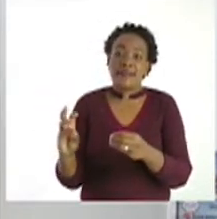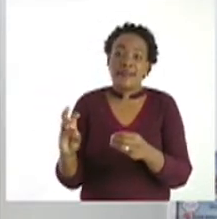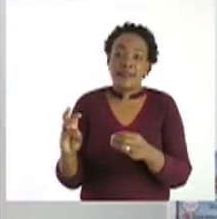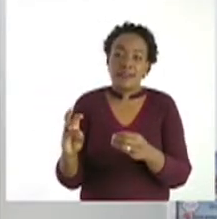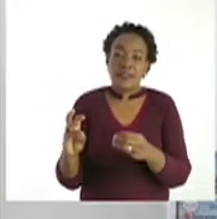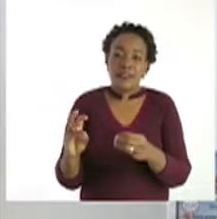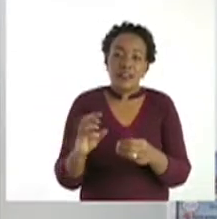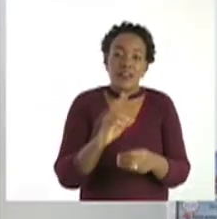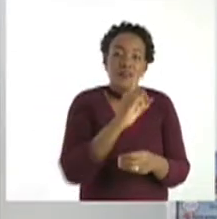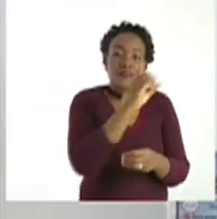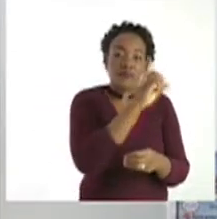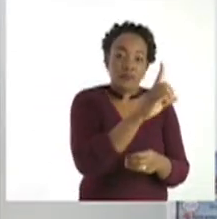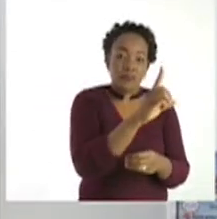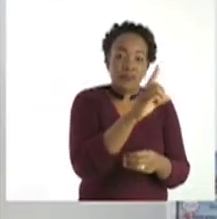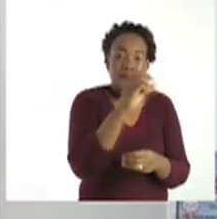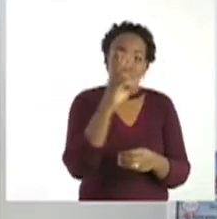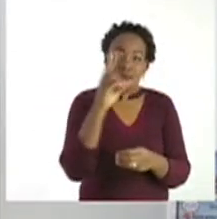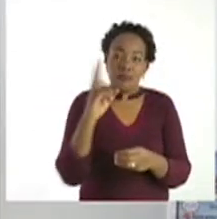12.